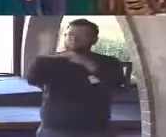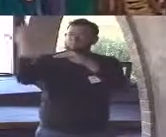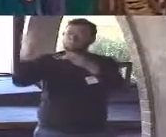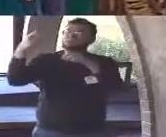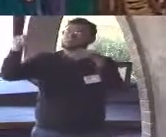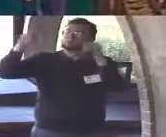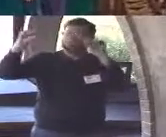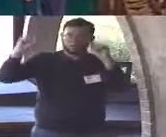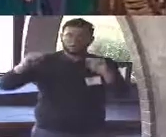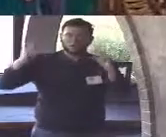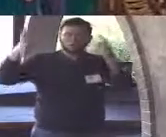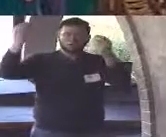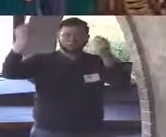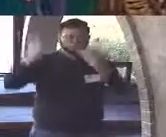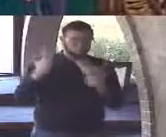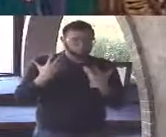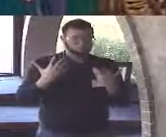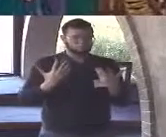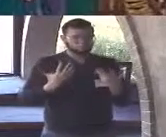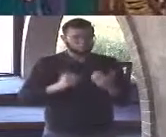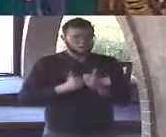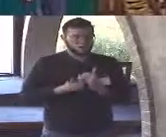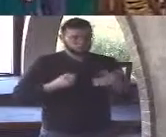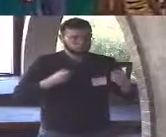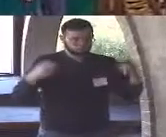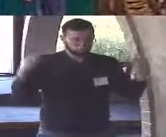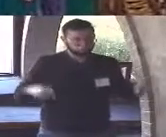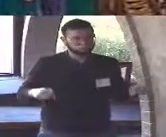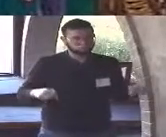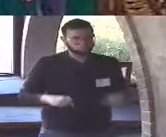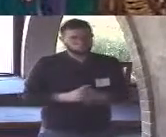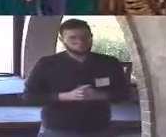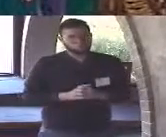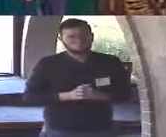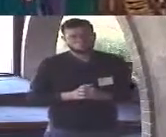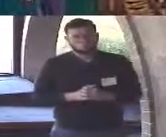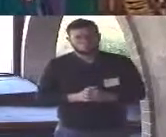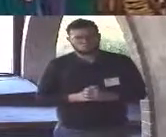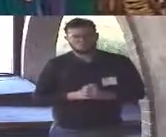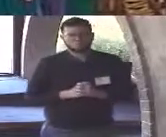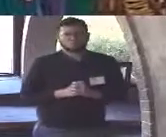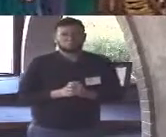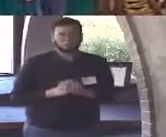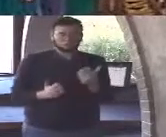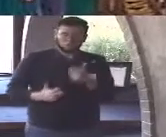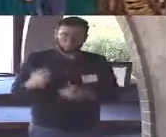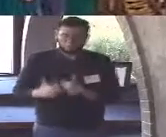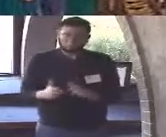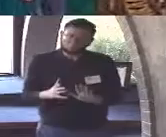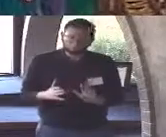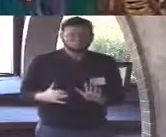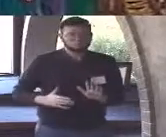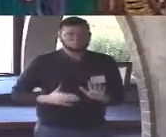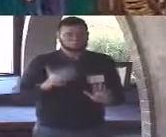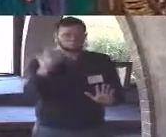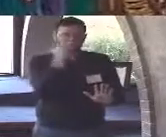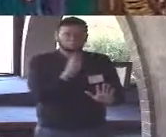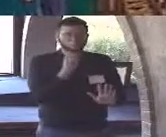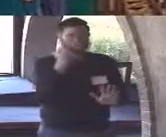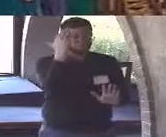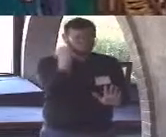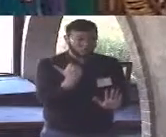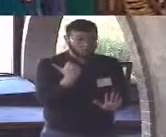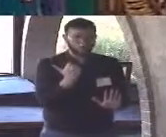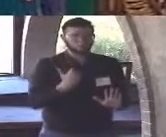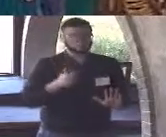all of this the problem or perhaps the beauty of this question is that it cannot